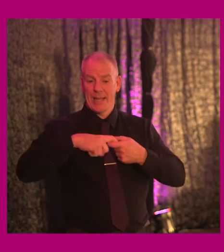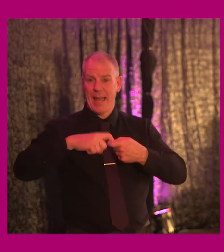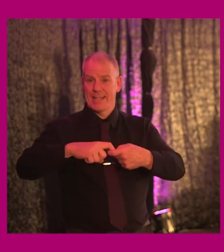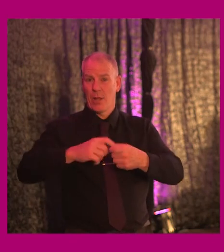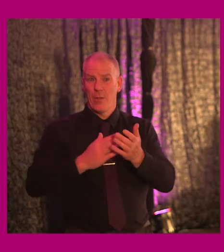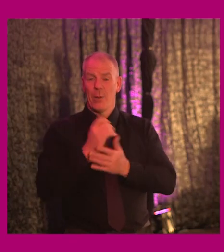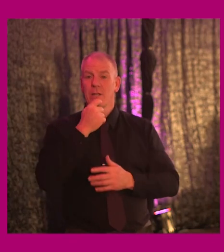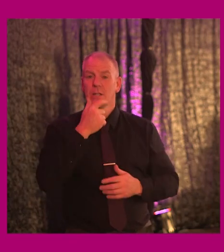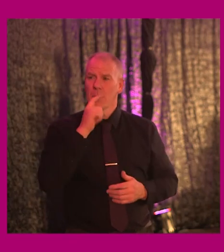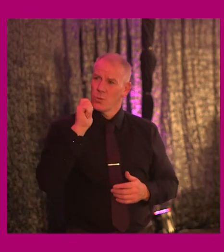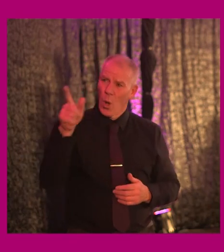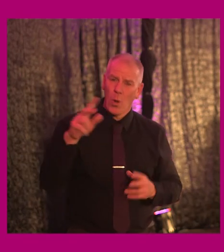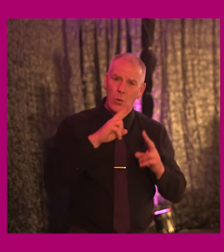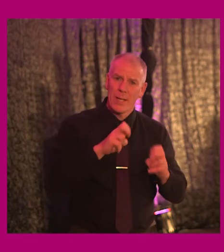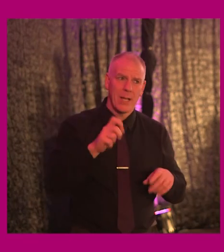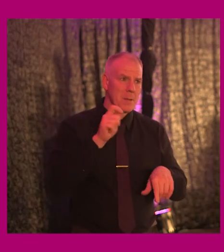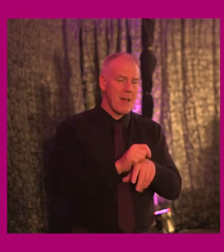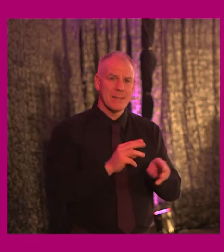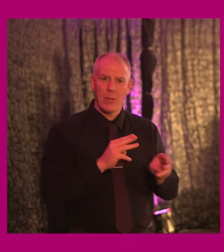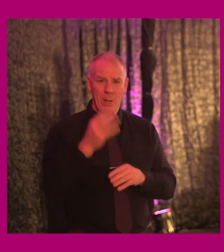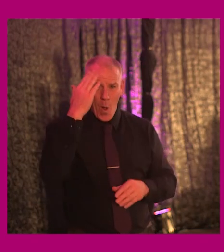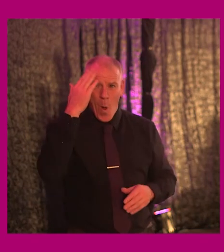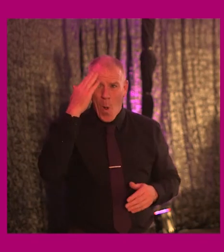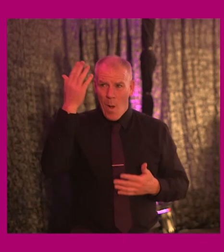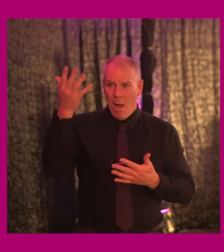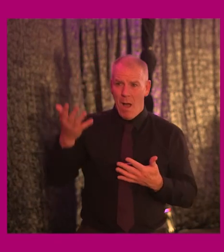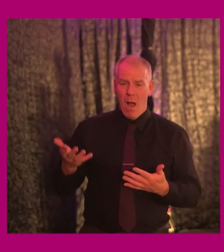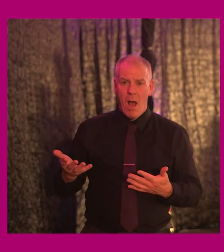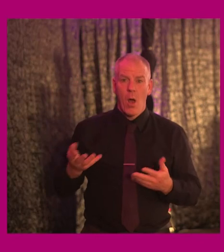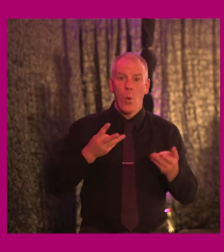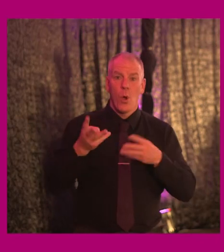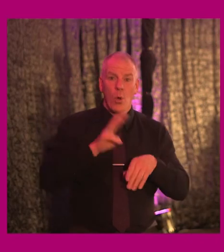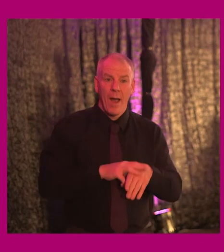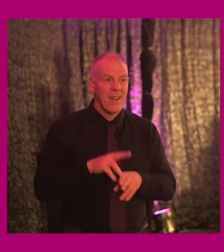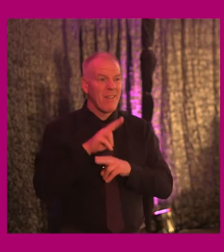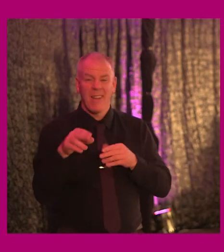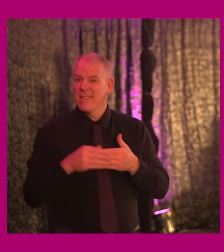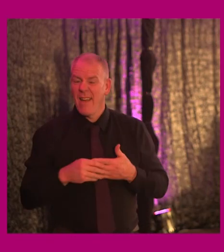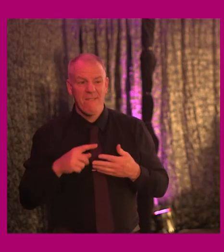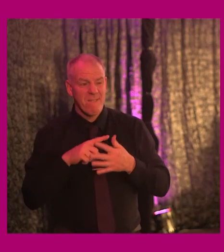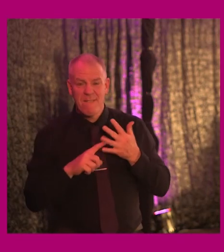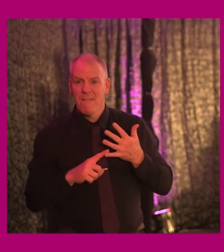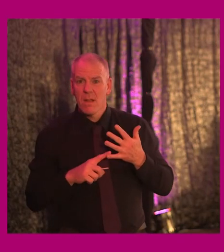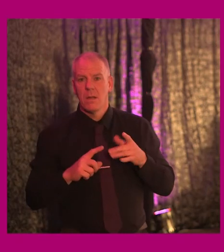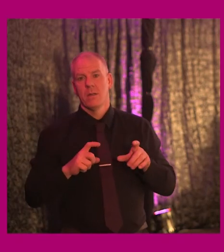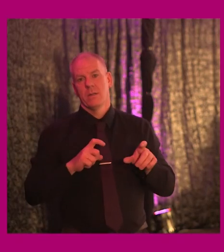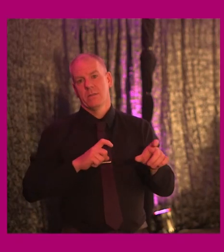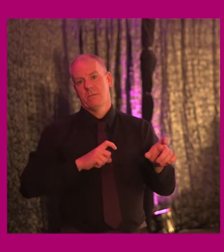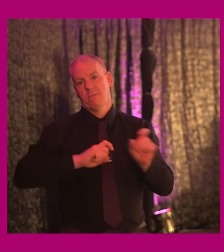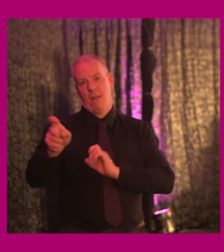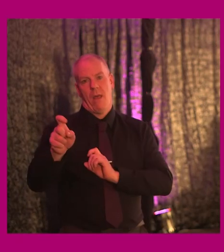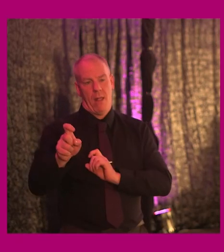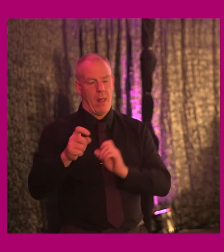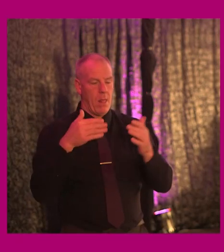They've been told of research, best practice, they know all this, what works, what simply isn't safe, and yet significant